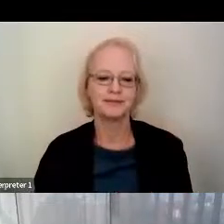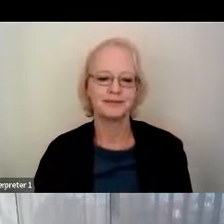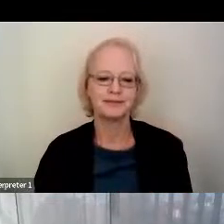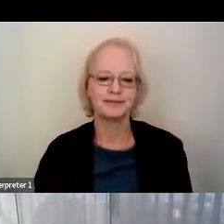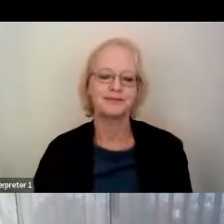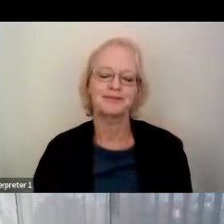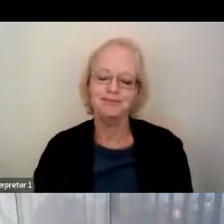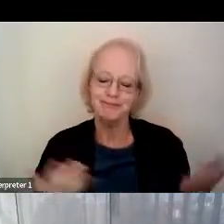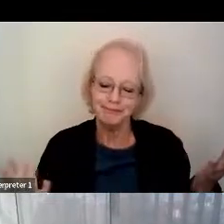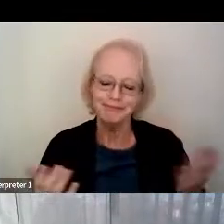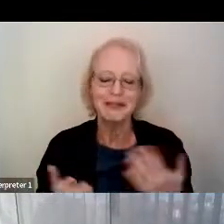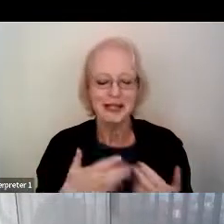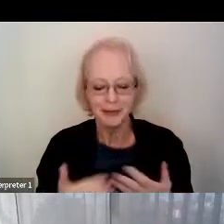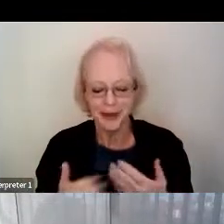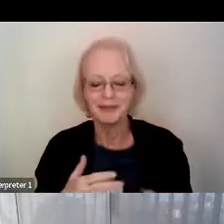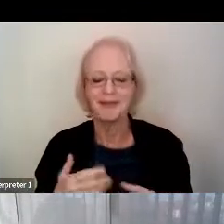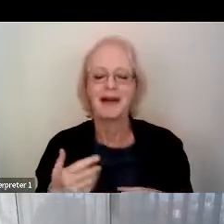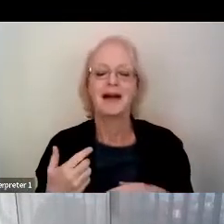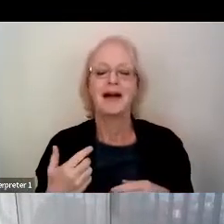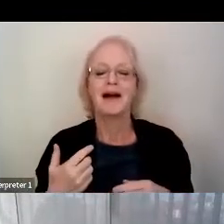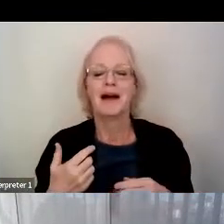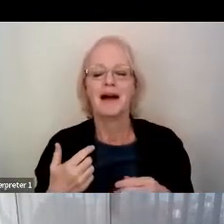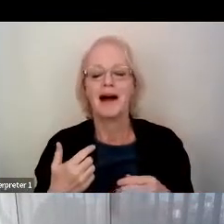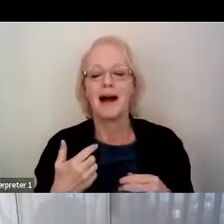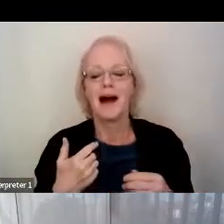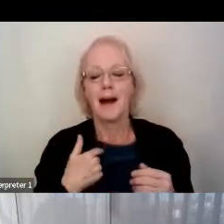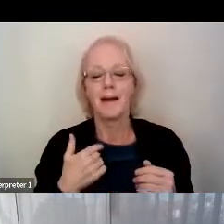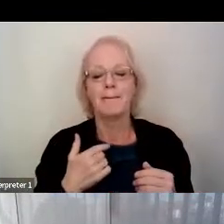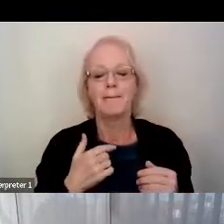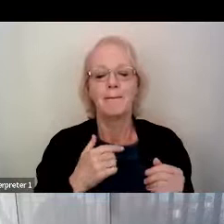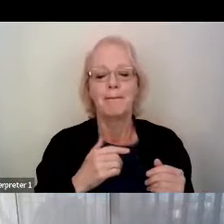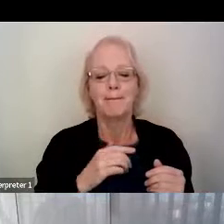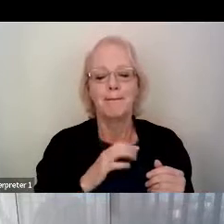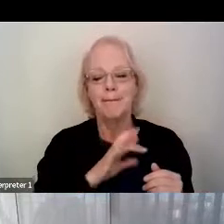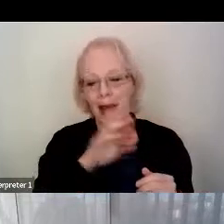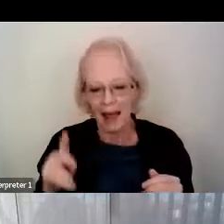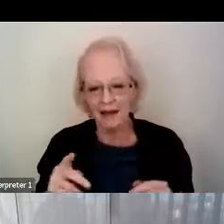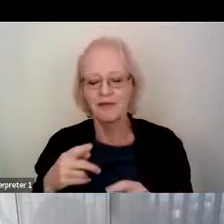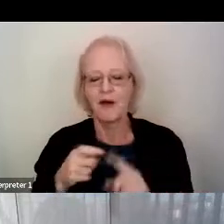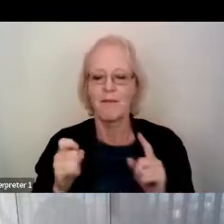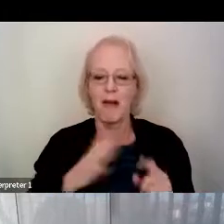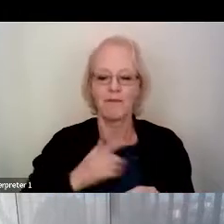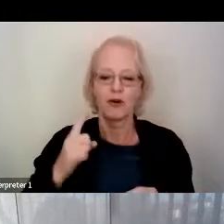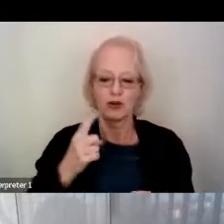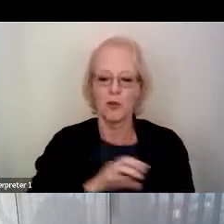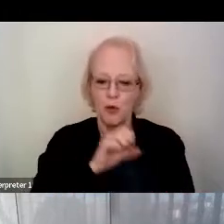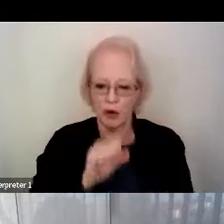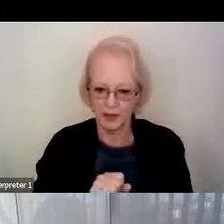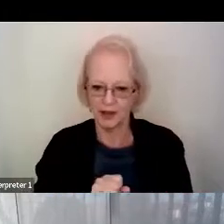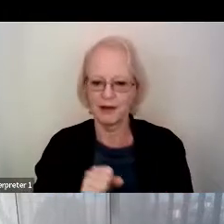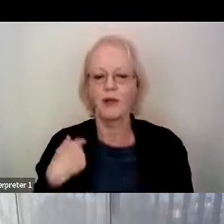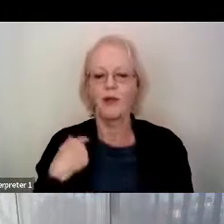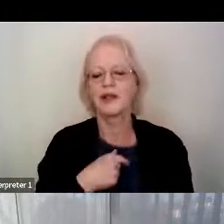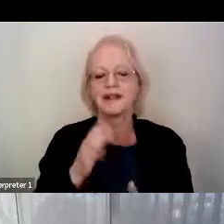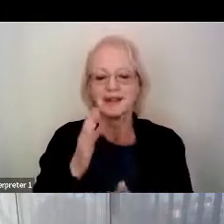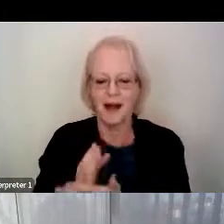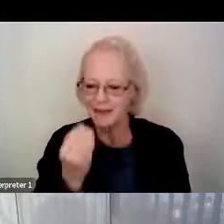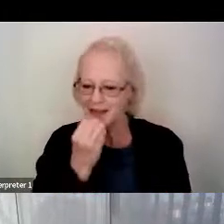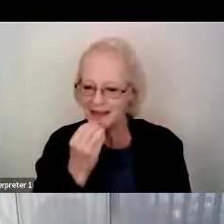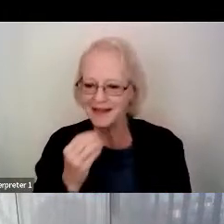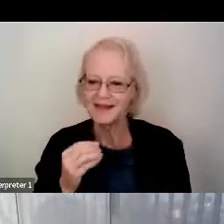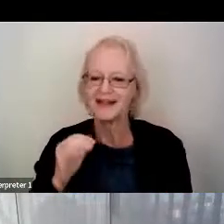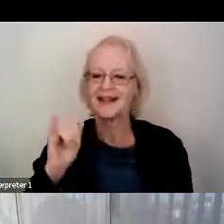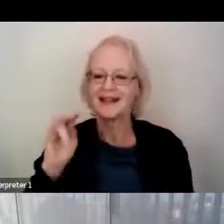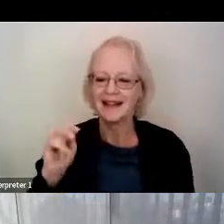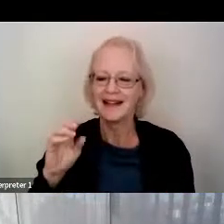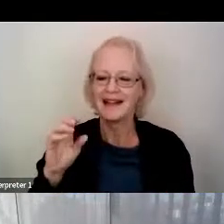On the way back from my first appointment with Gary Abrams, we made a quick stop to eat at In-N-Out Burgers. This